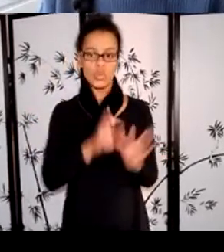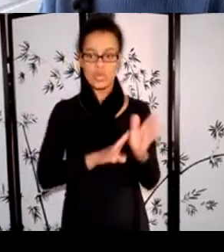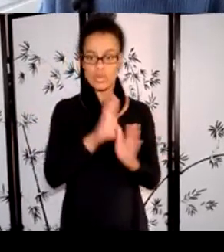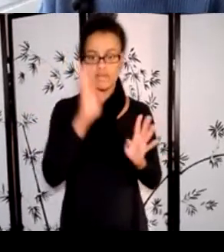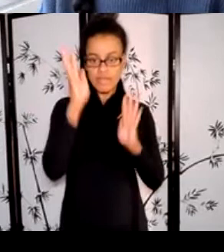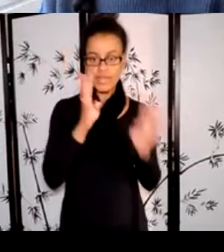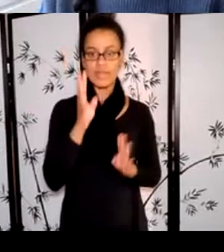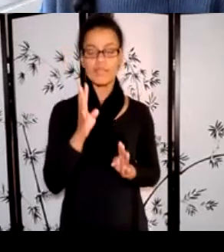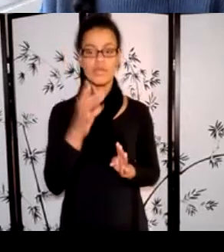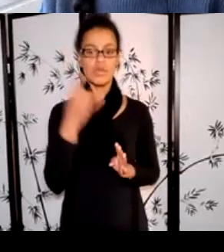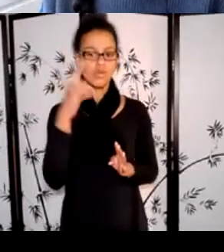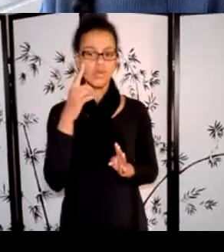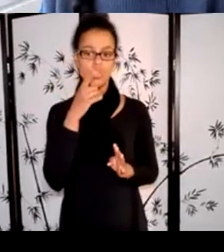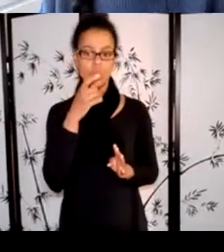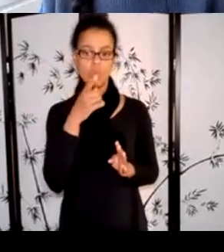criteria.